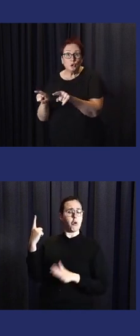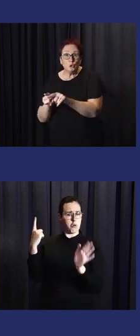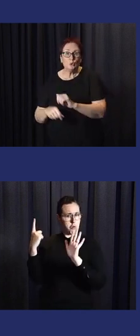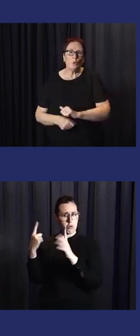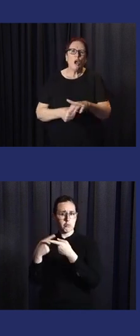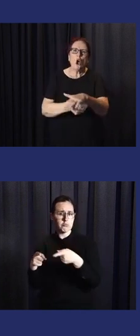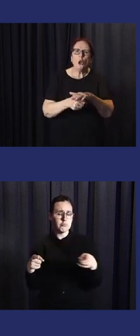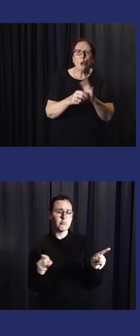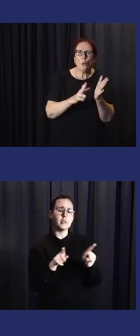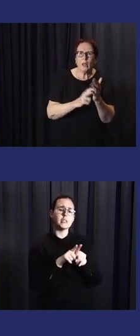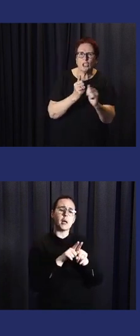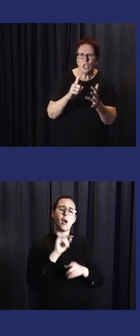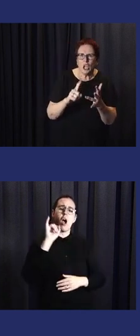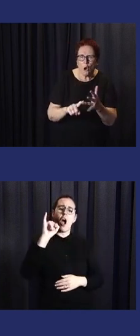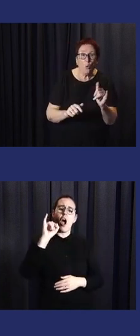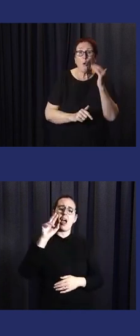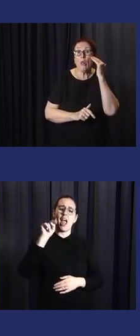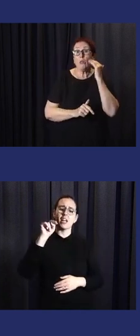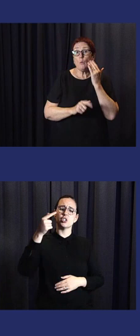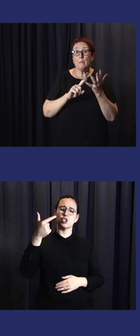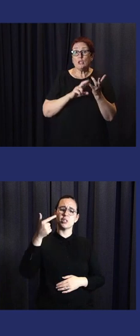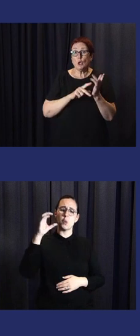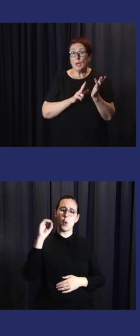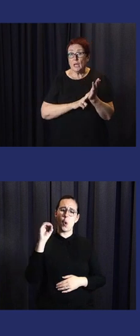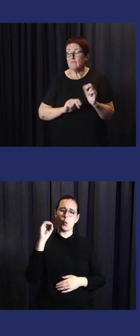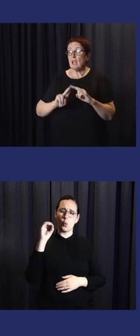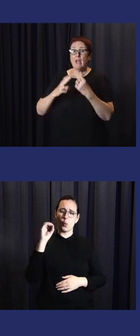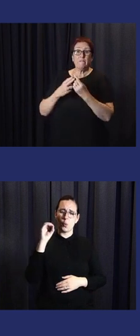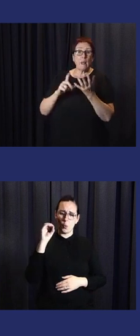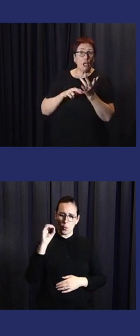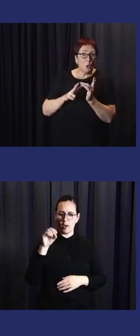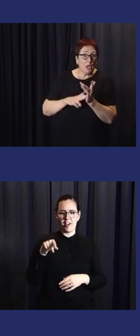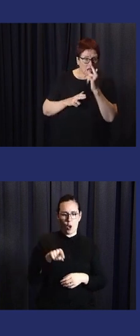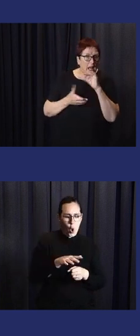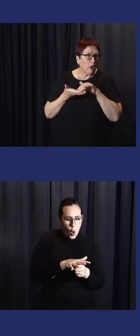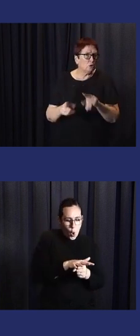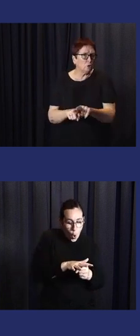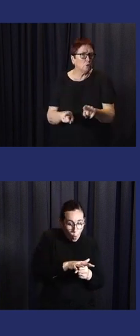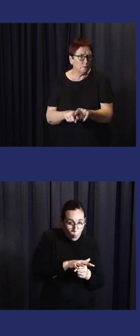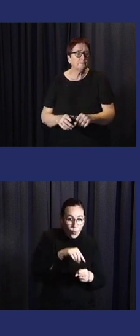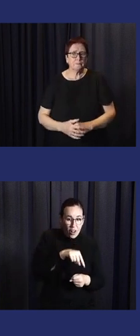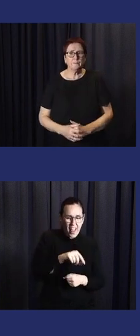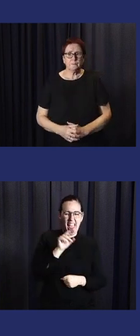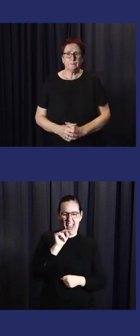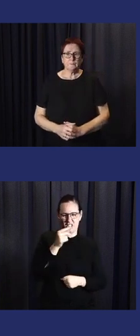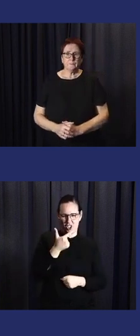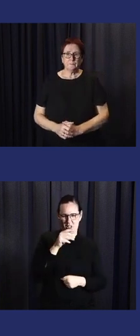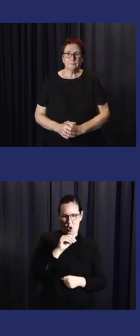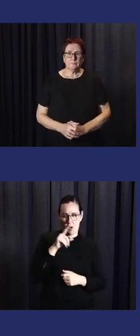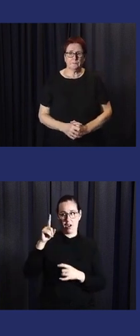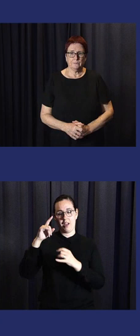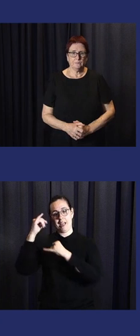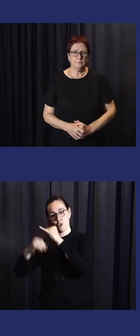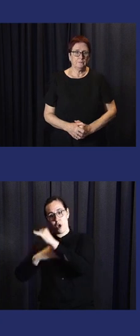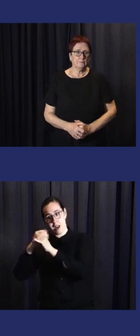INGO or local NGO or the Women's Union